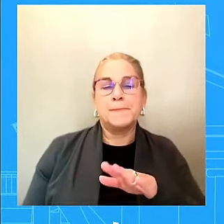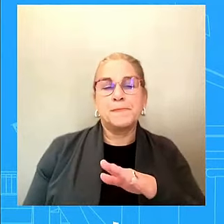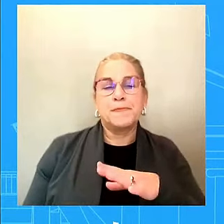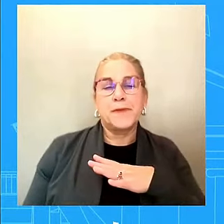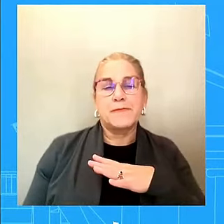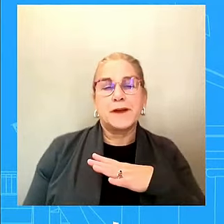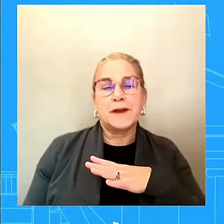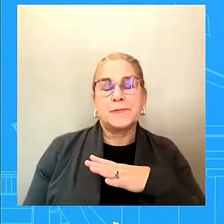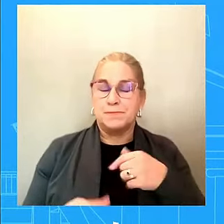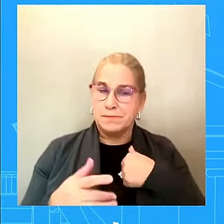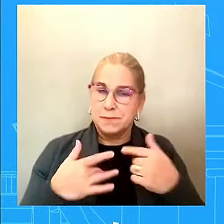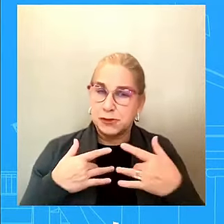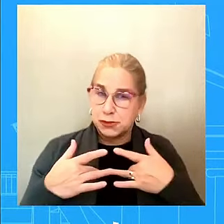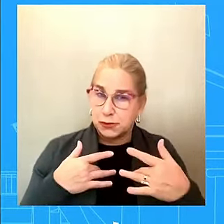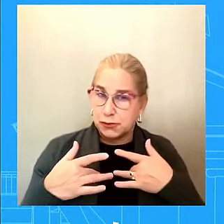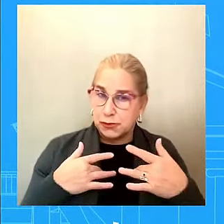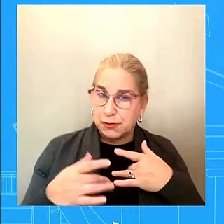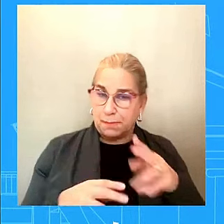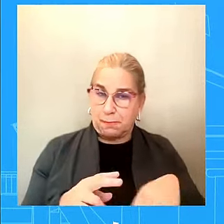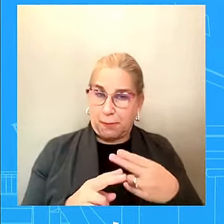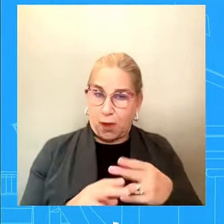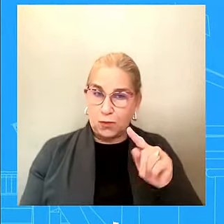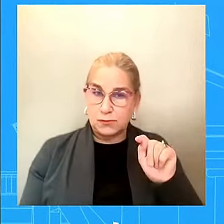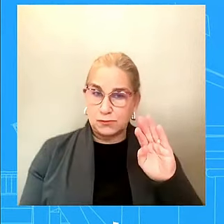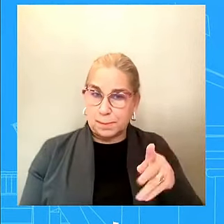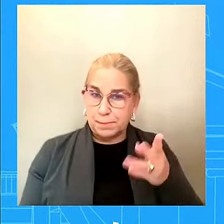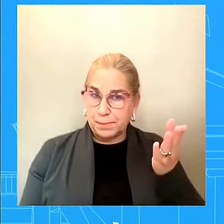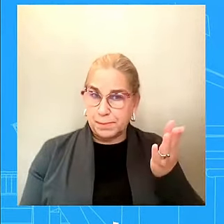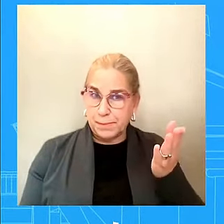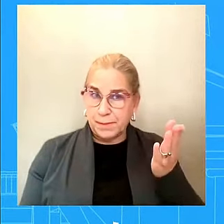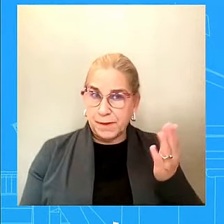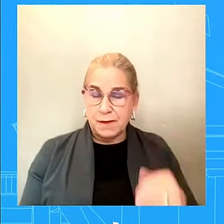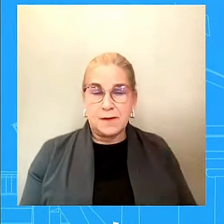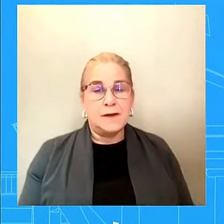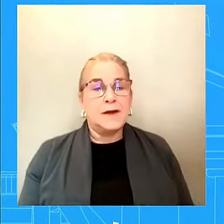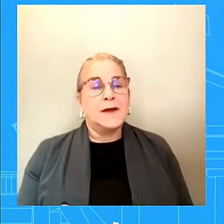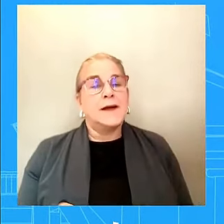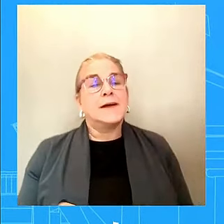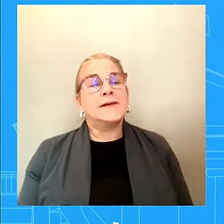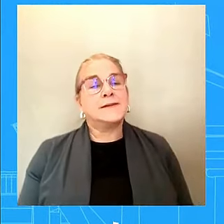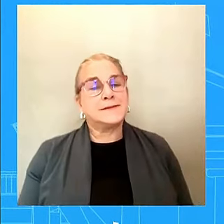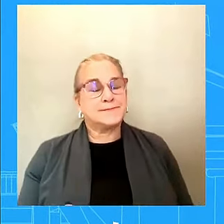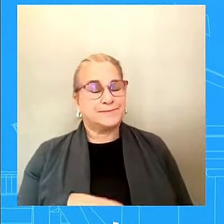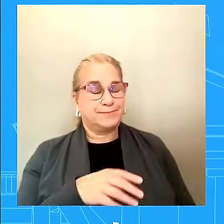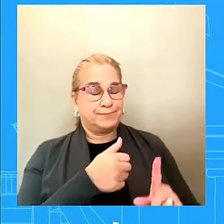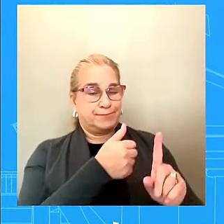think the President speaks loud and clear, uh, and directly for himself. And so, uh, let his word stand.